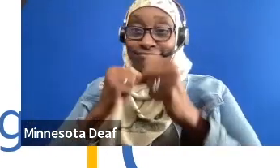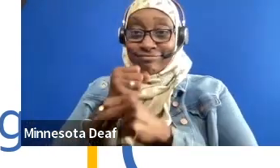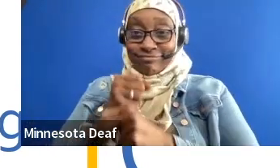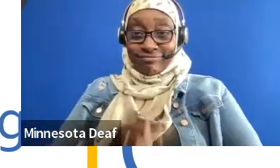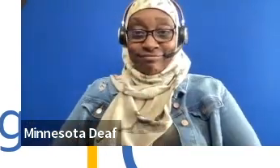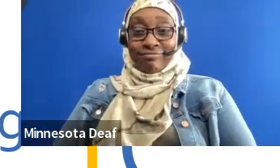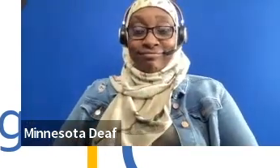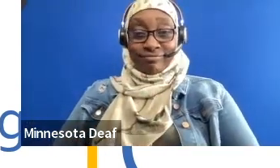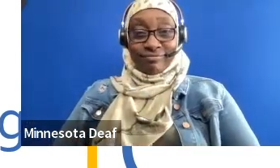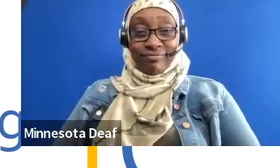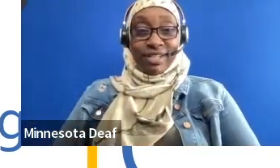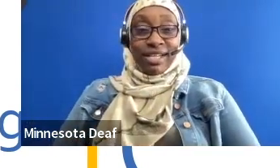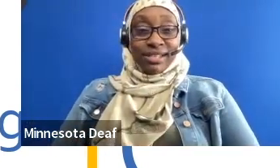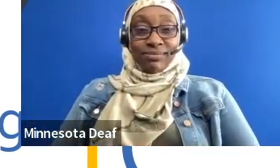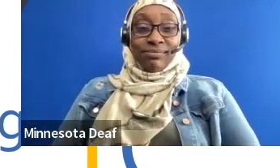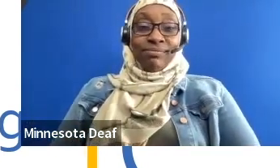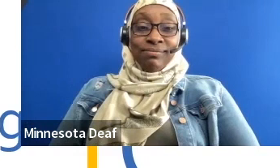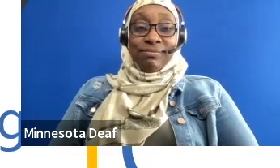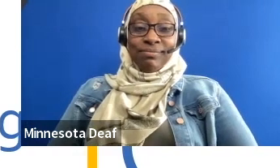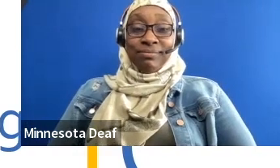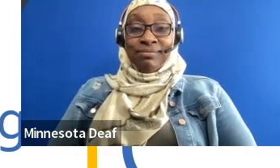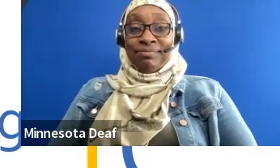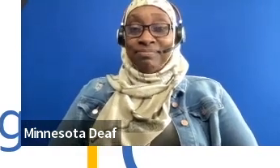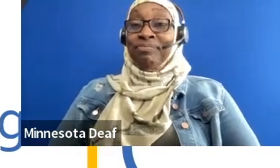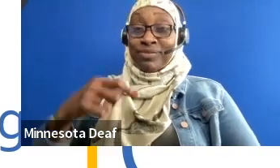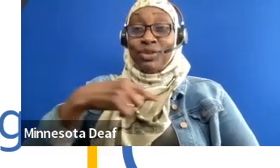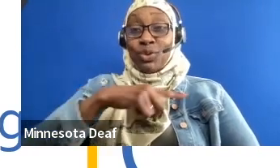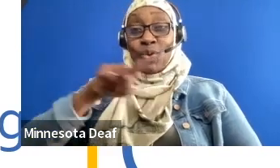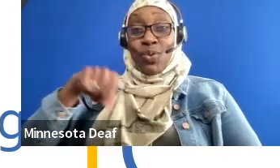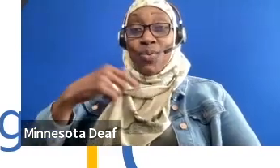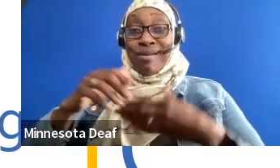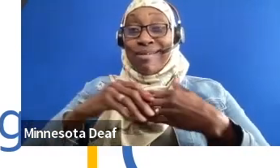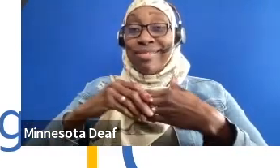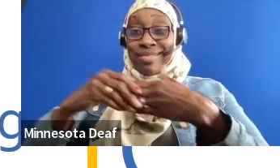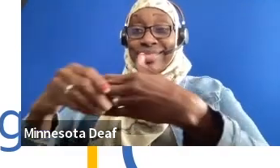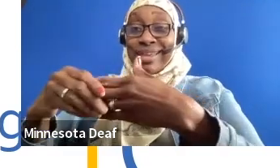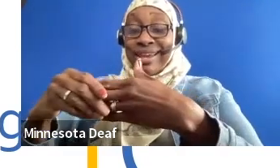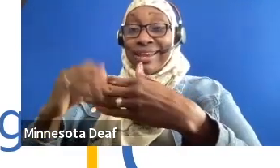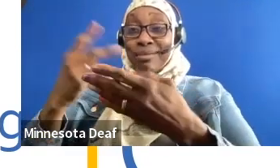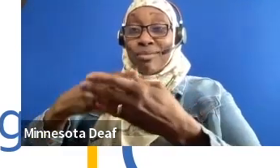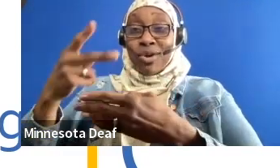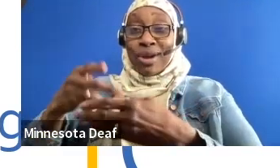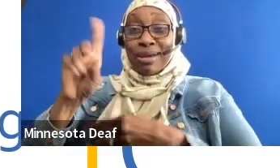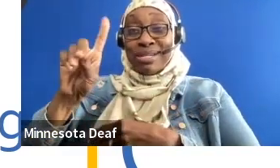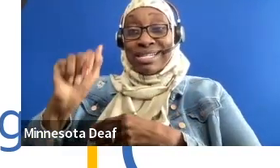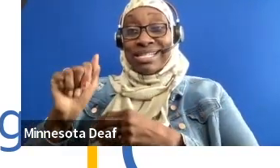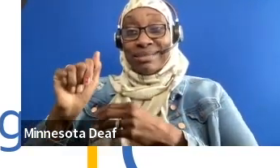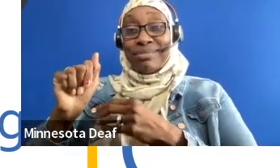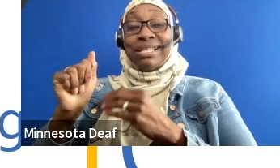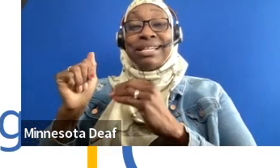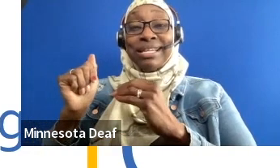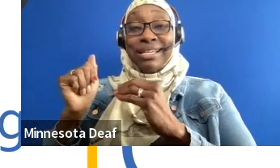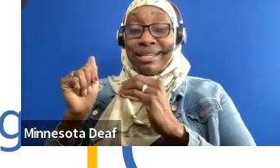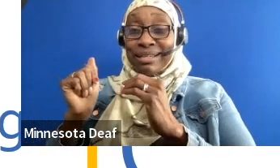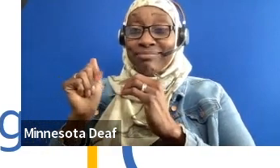So we're kind of the leading force in disability mentoring, No big deal. We're based on the mentor's elements of